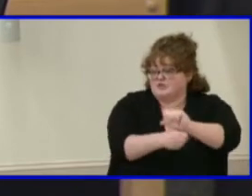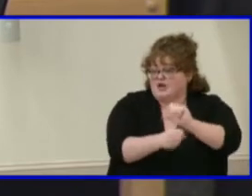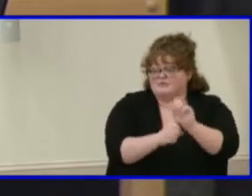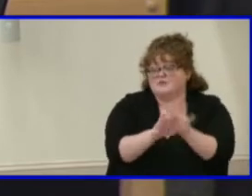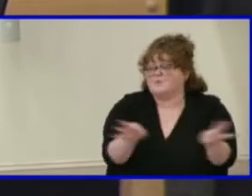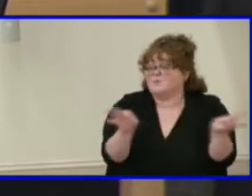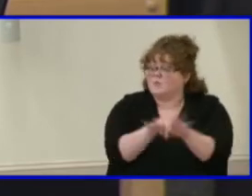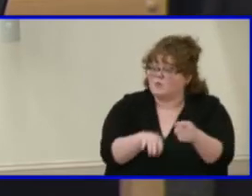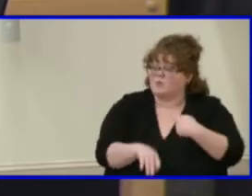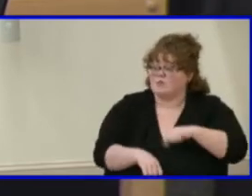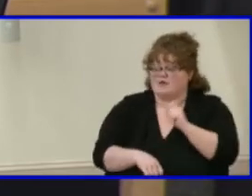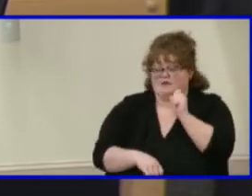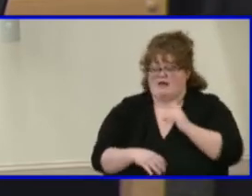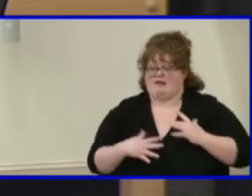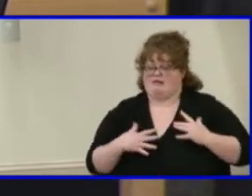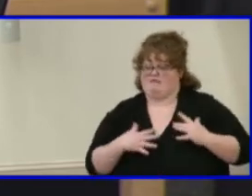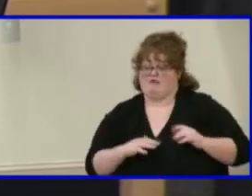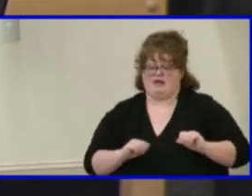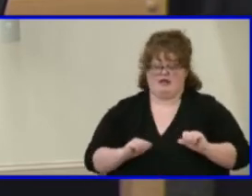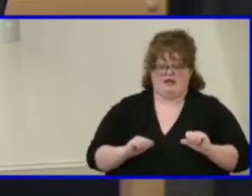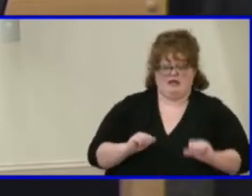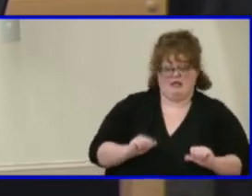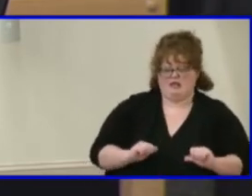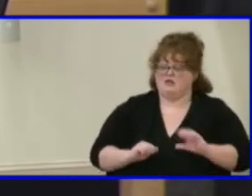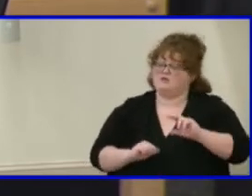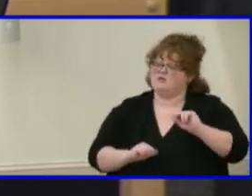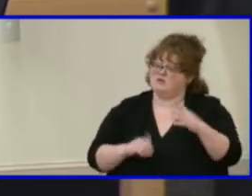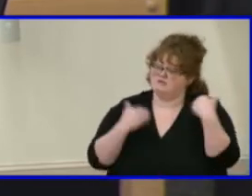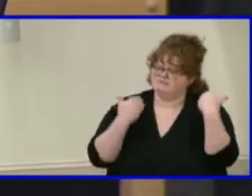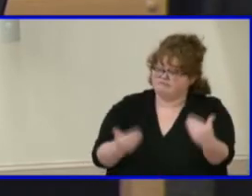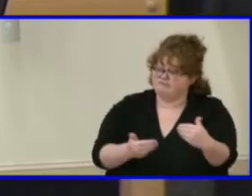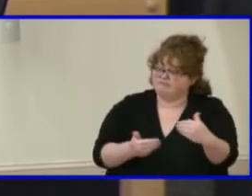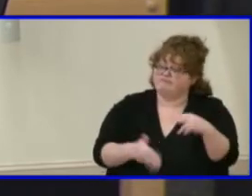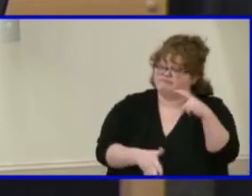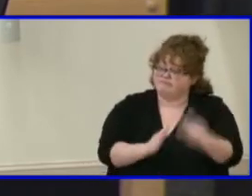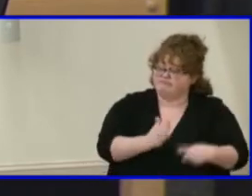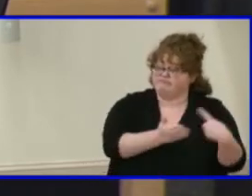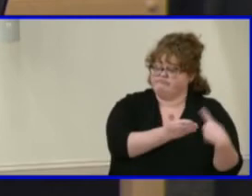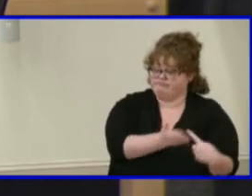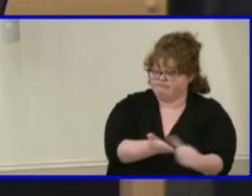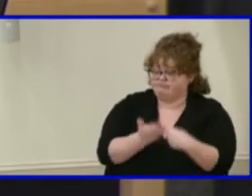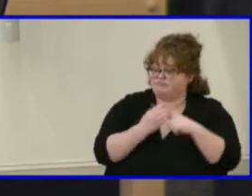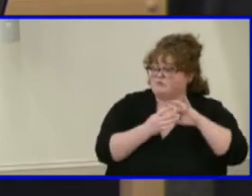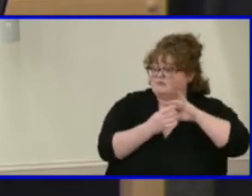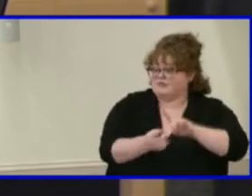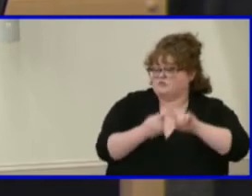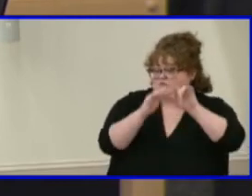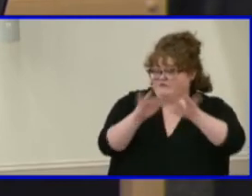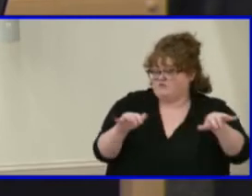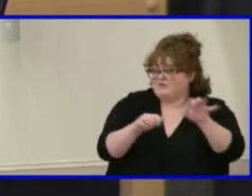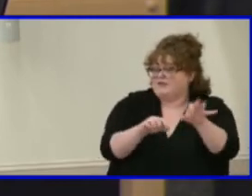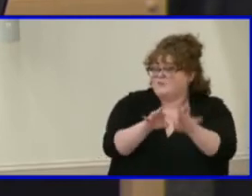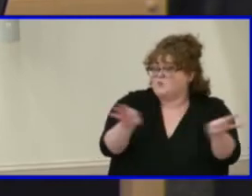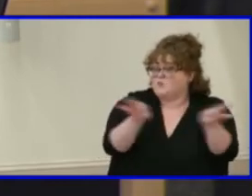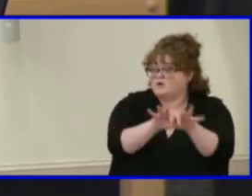dive into that diversity conversation and, and move forward. Um, I did have a